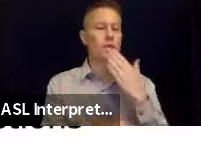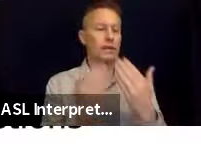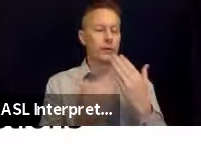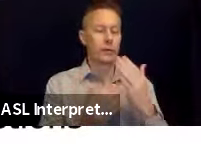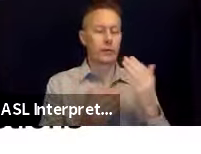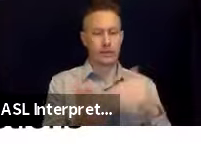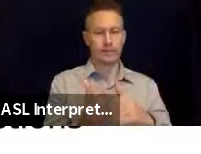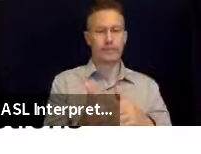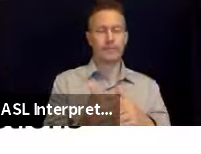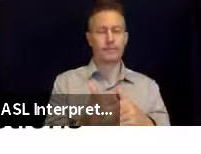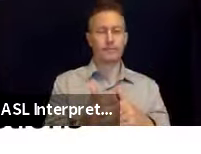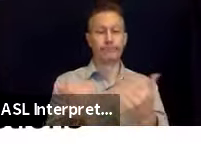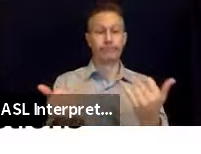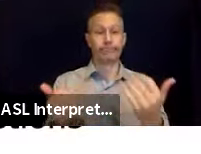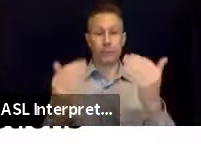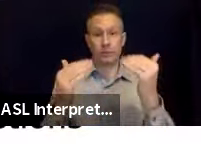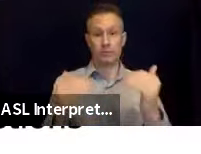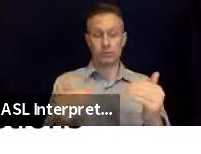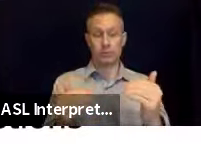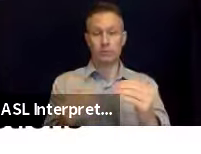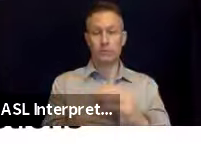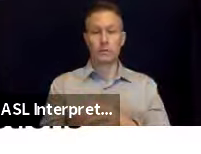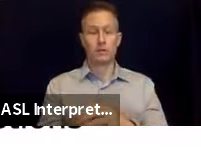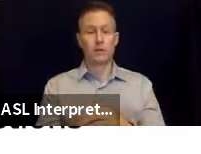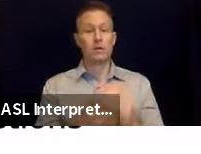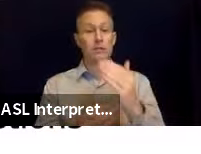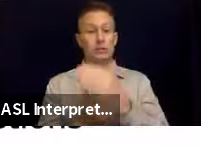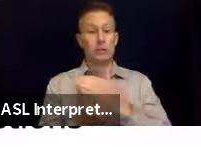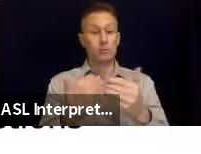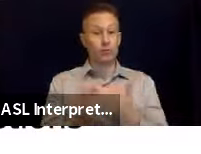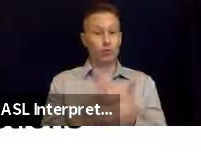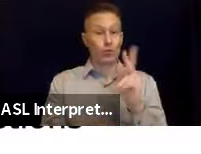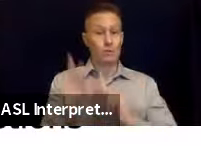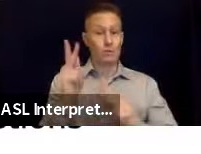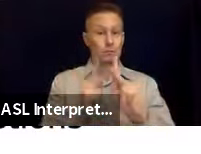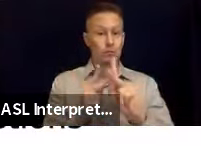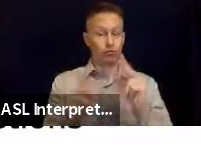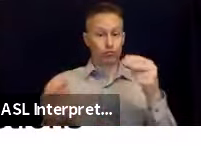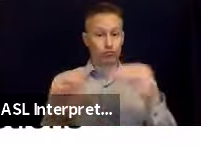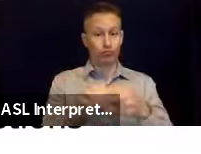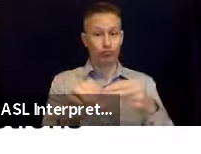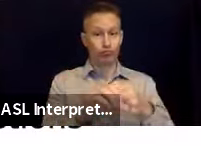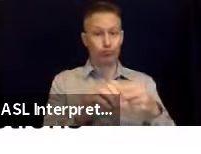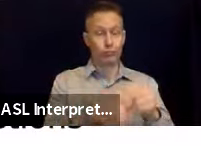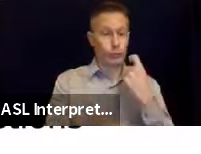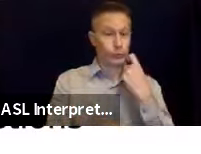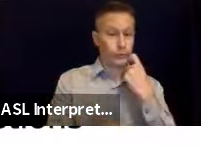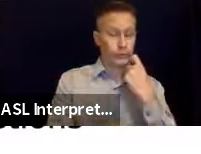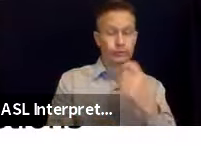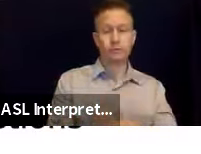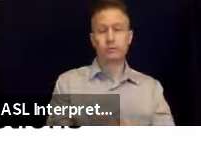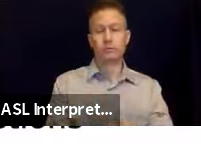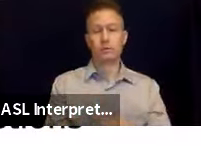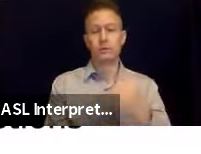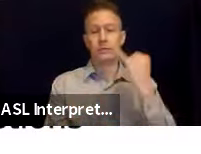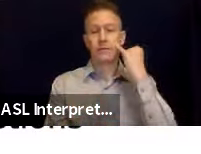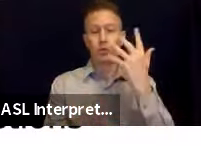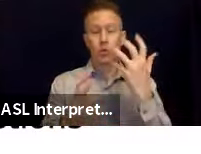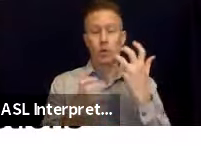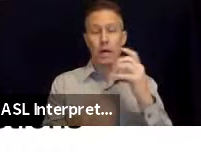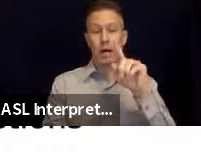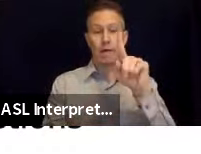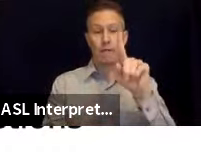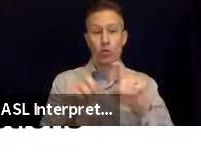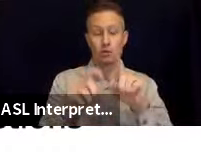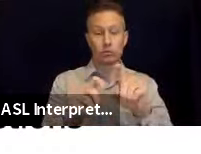We want to move, because we have had some people join us, we want to just let everyone know again that if you have questions, please